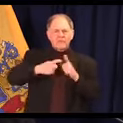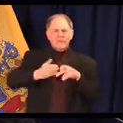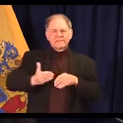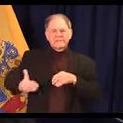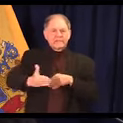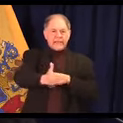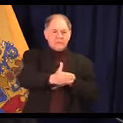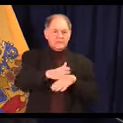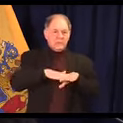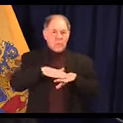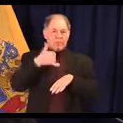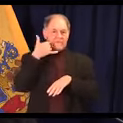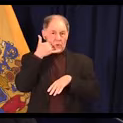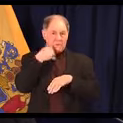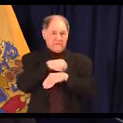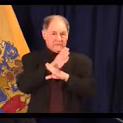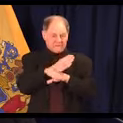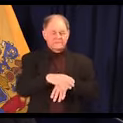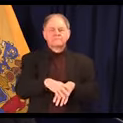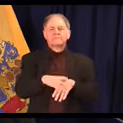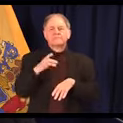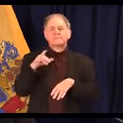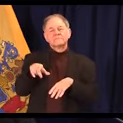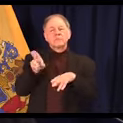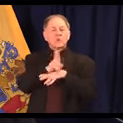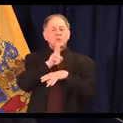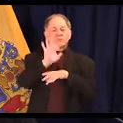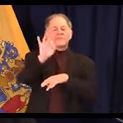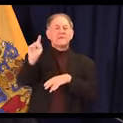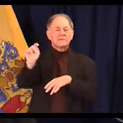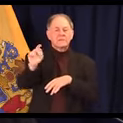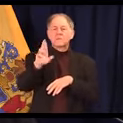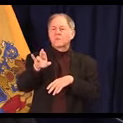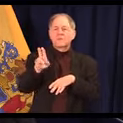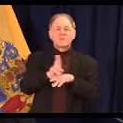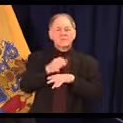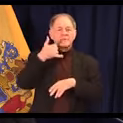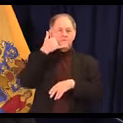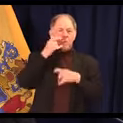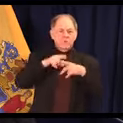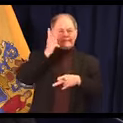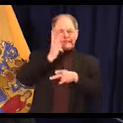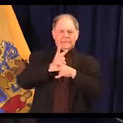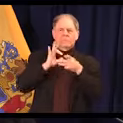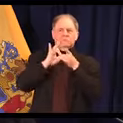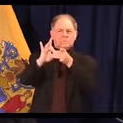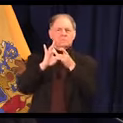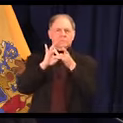interaction than we have had in the past. Use FaceTime or just a phone call to stay connected.